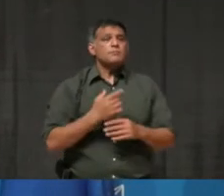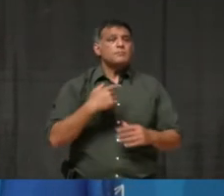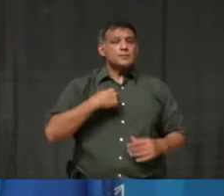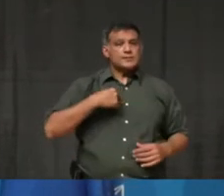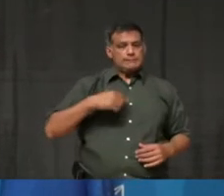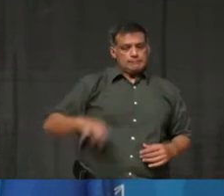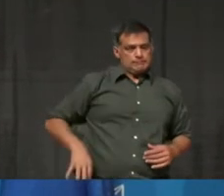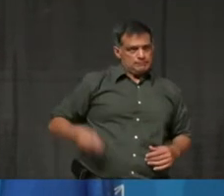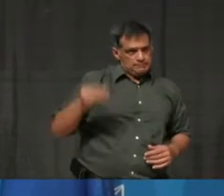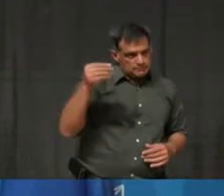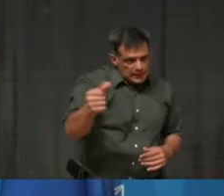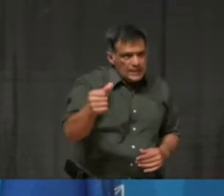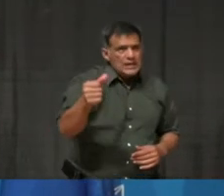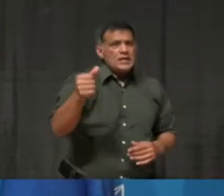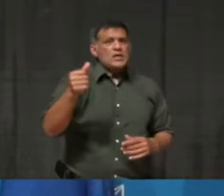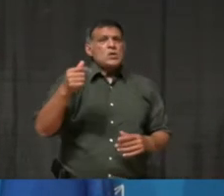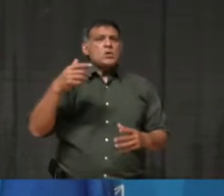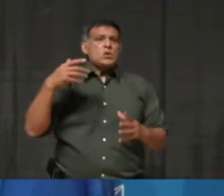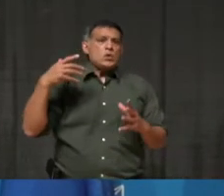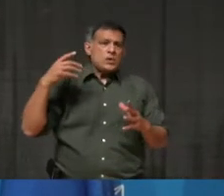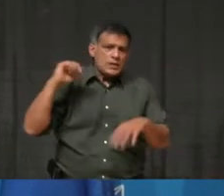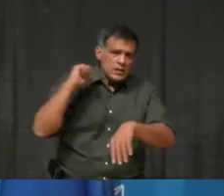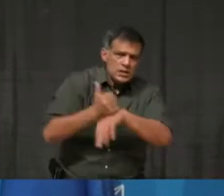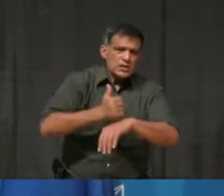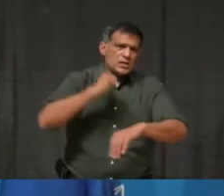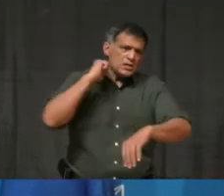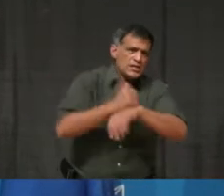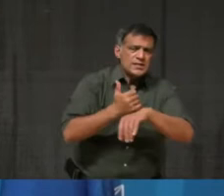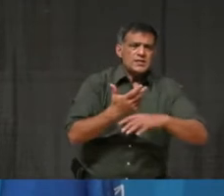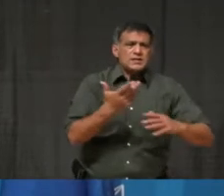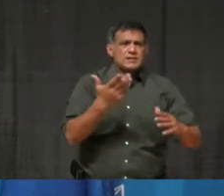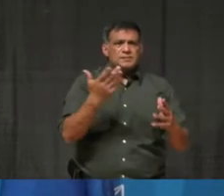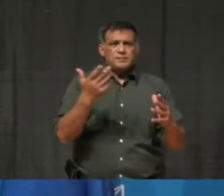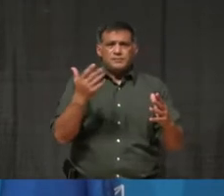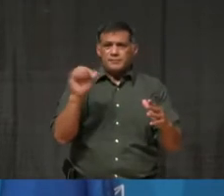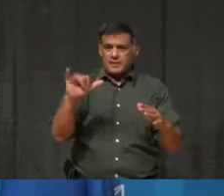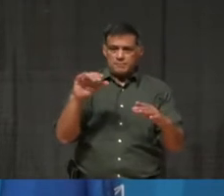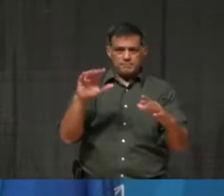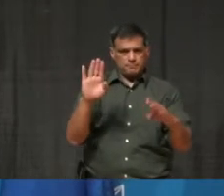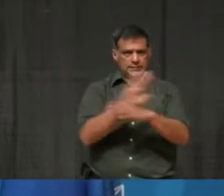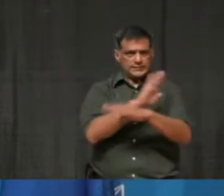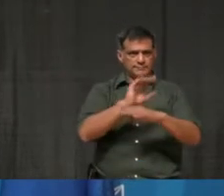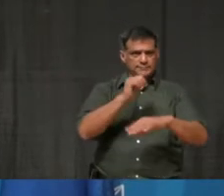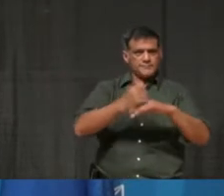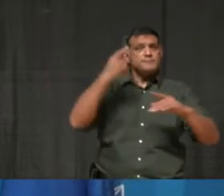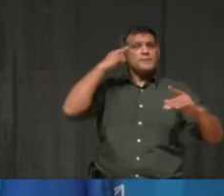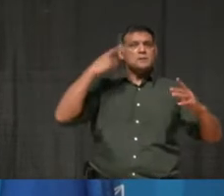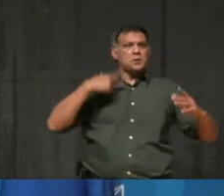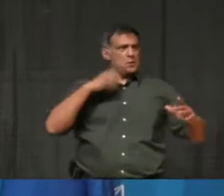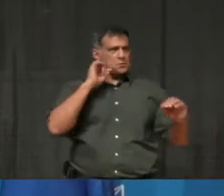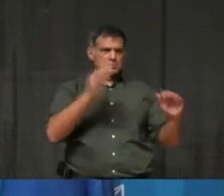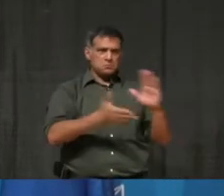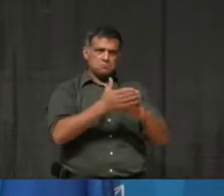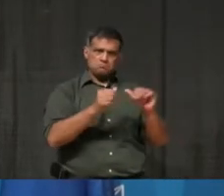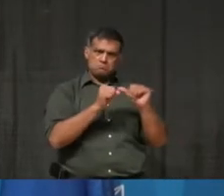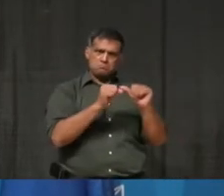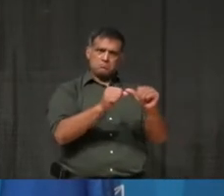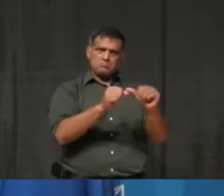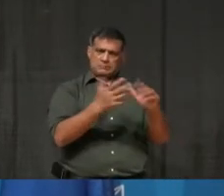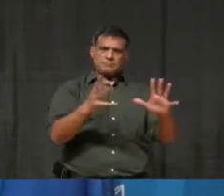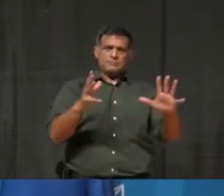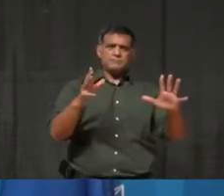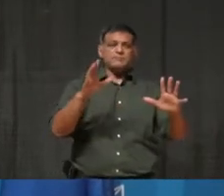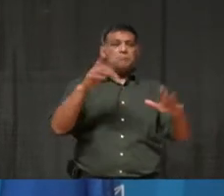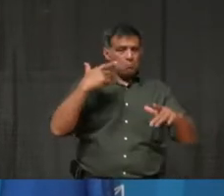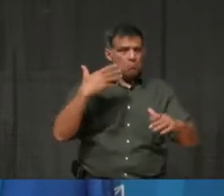into protocols. We invested into creating a business that we had never thought we'd want to run. And we moved along